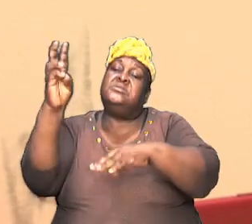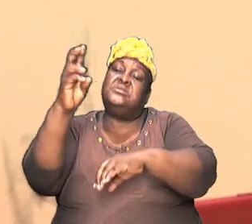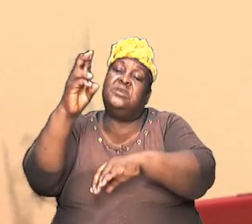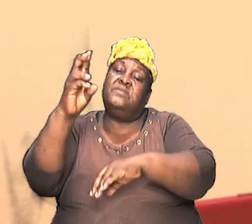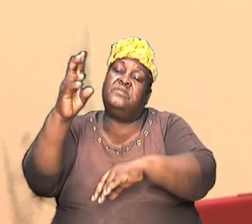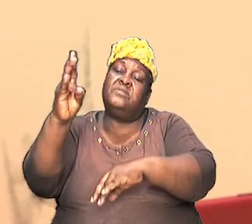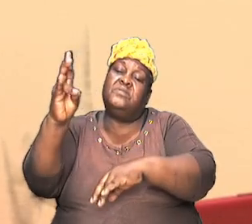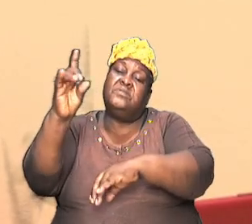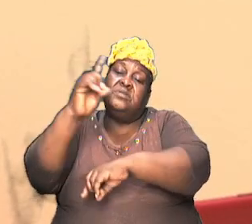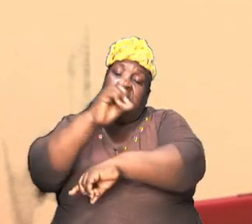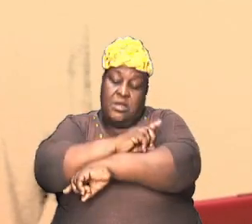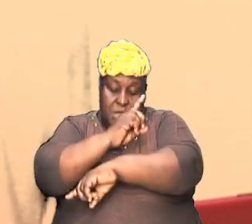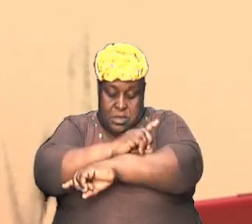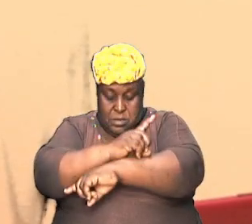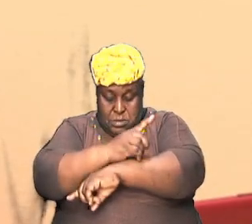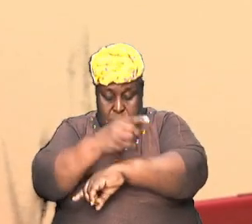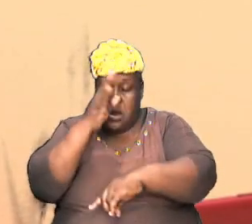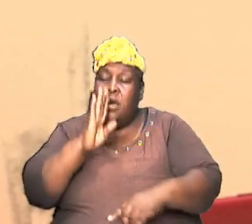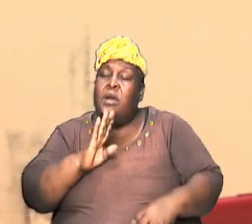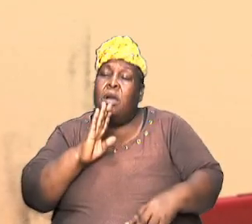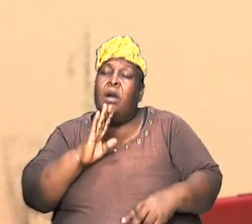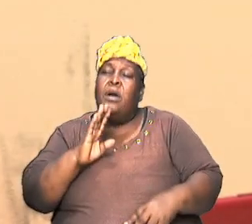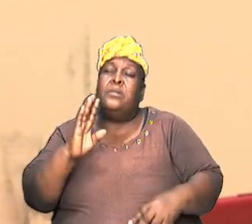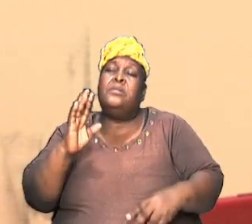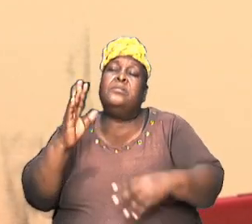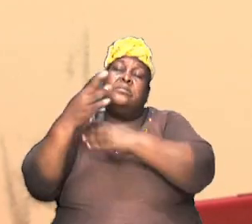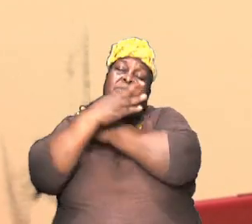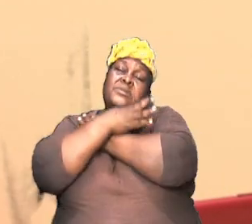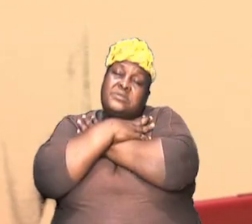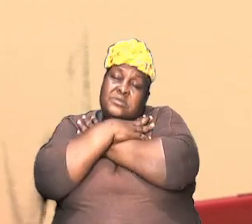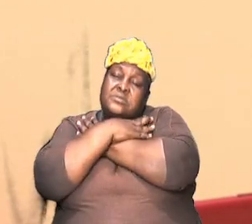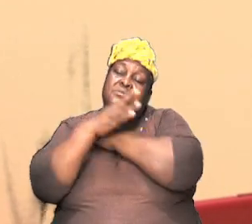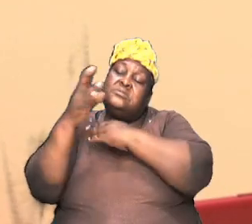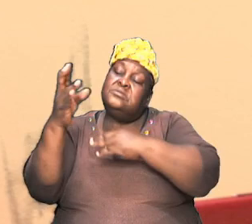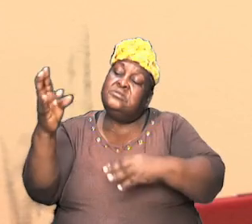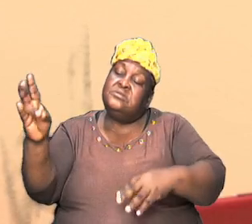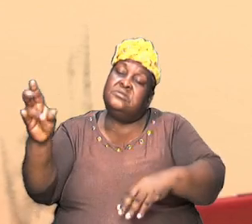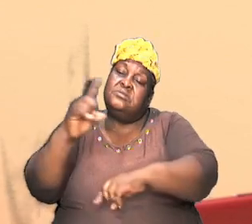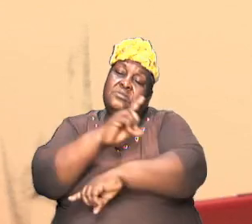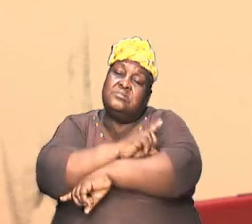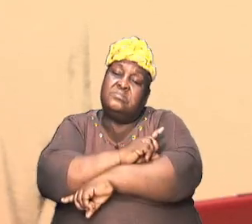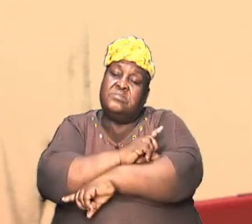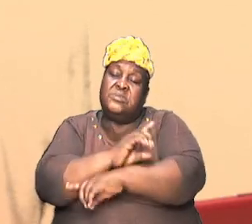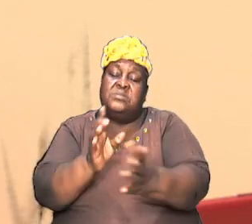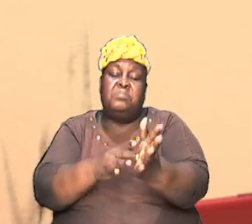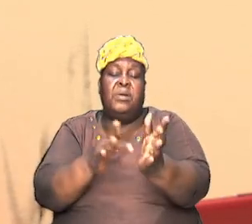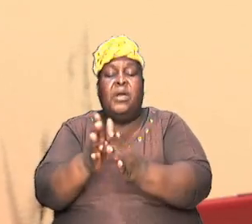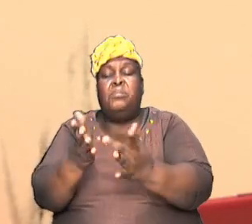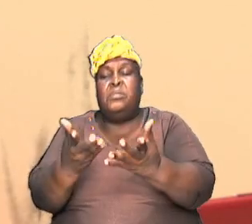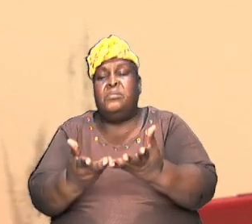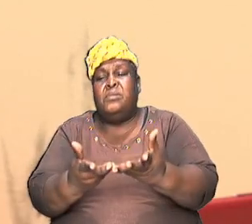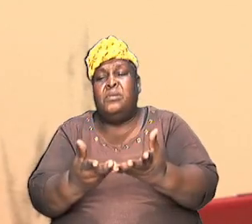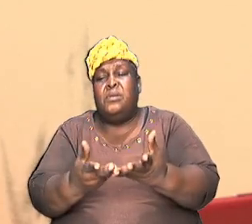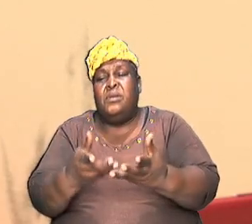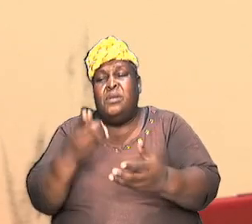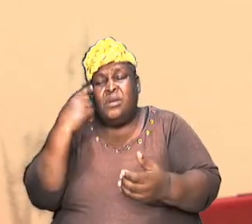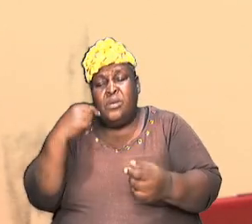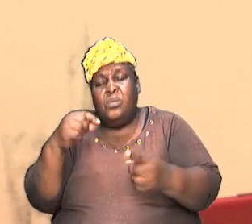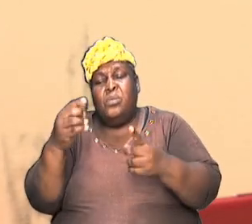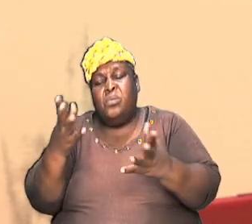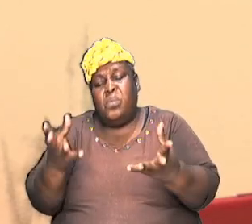is Bible. It is word. Now, sometimes folks try to, because they want the word in Genesis